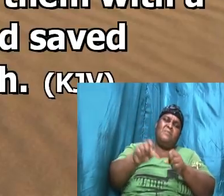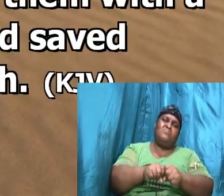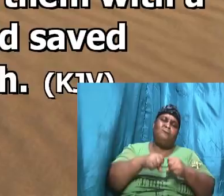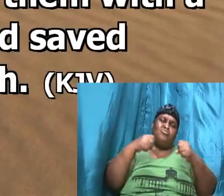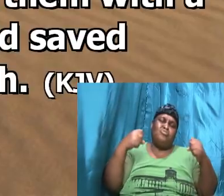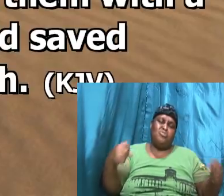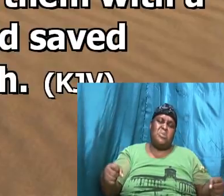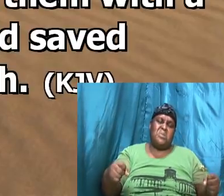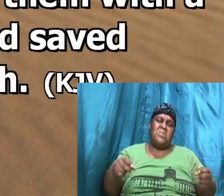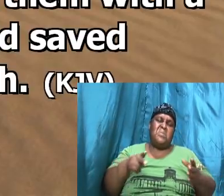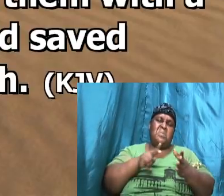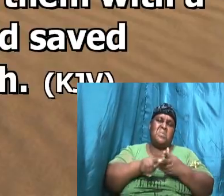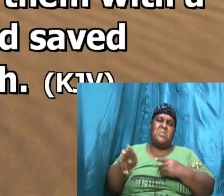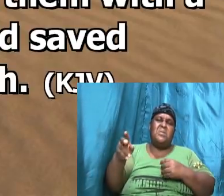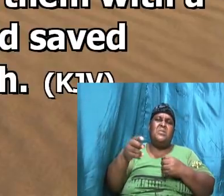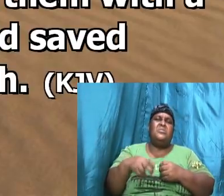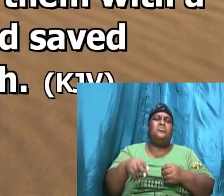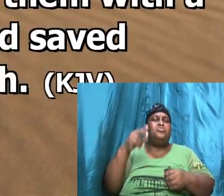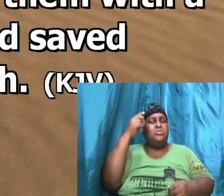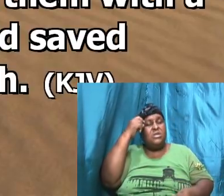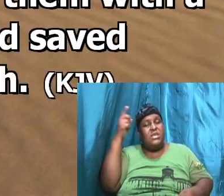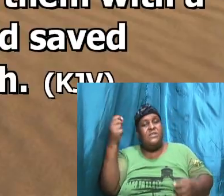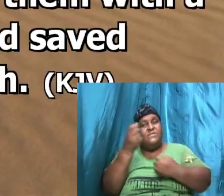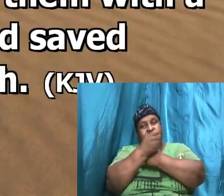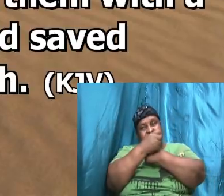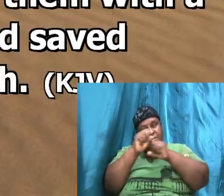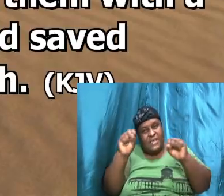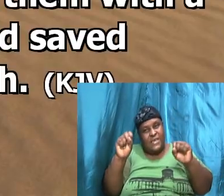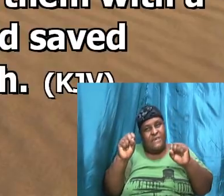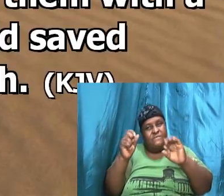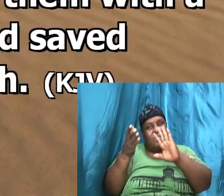saved the inhabitants of Keilah